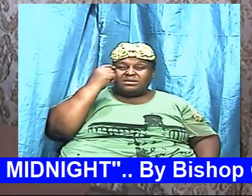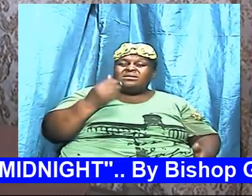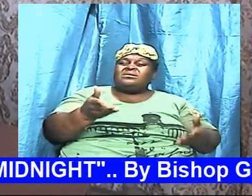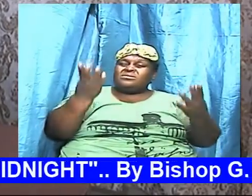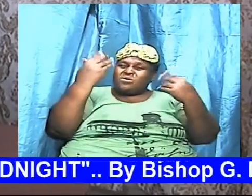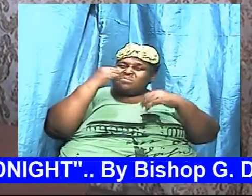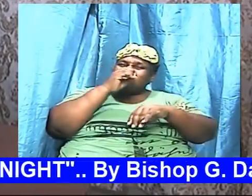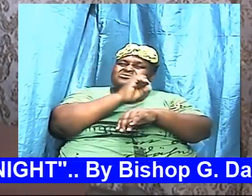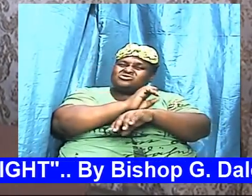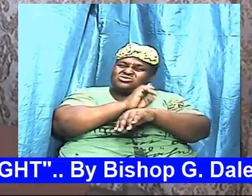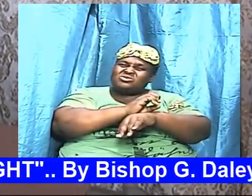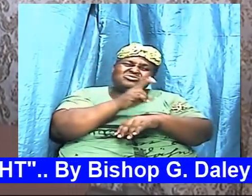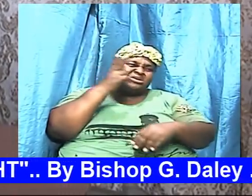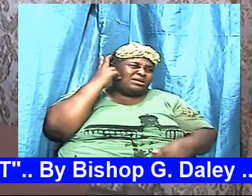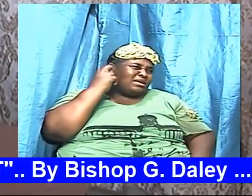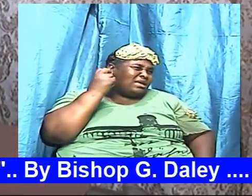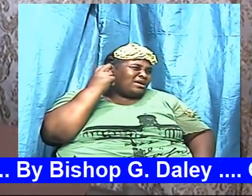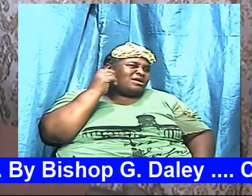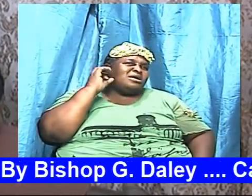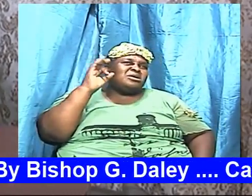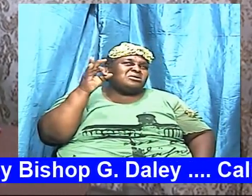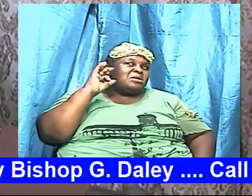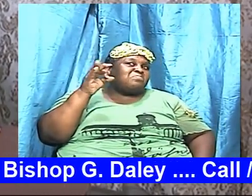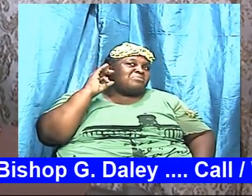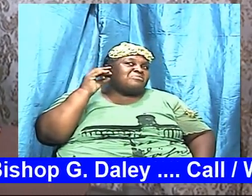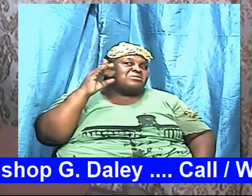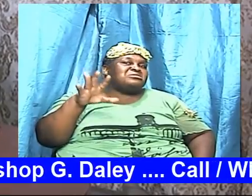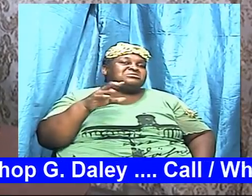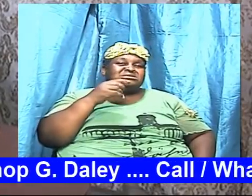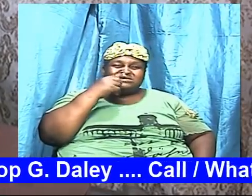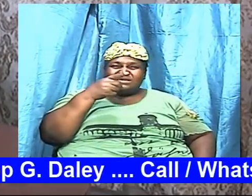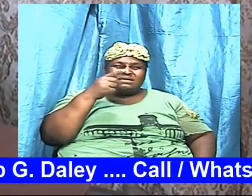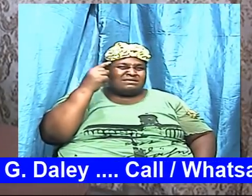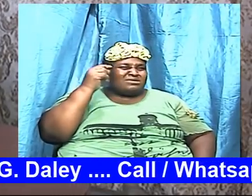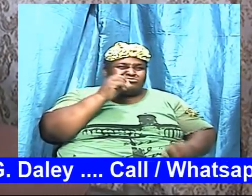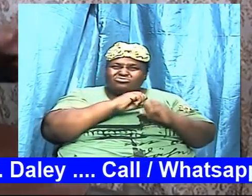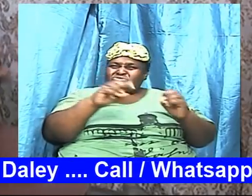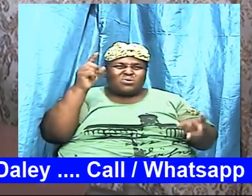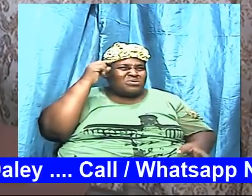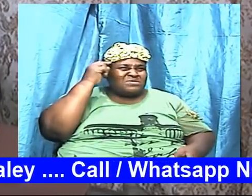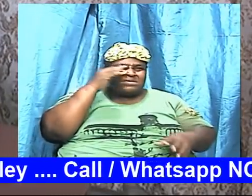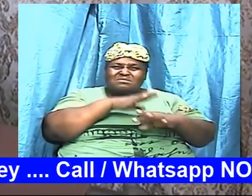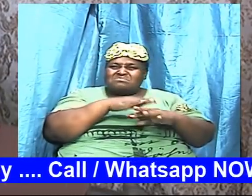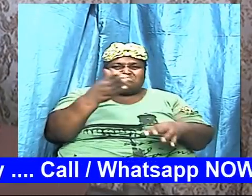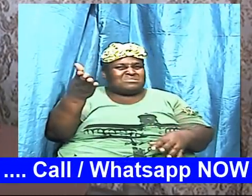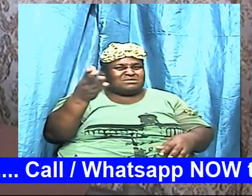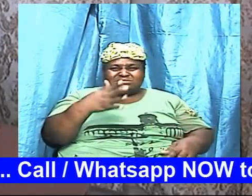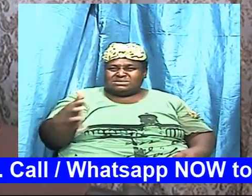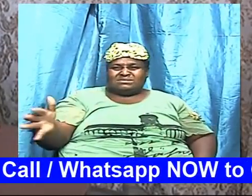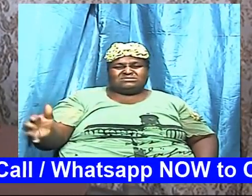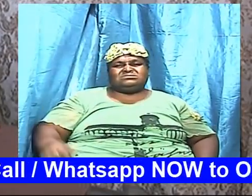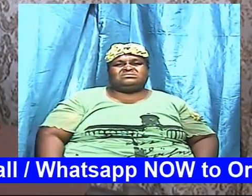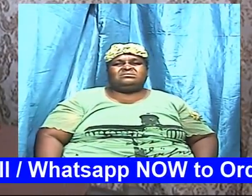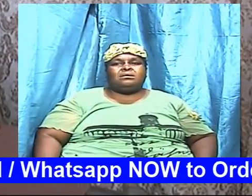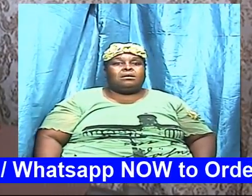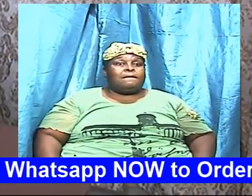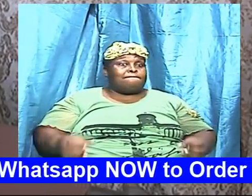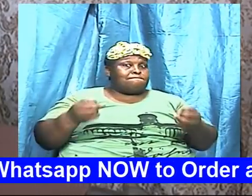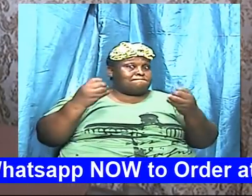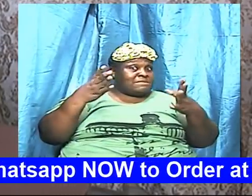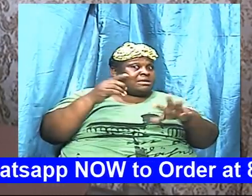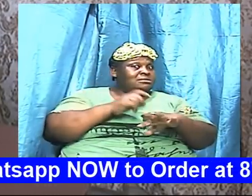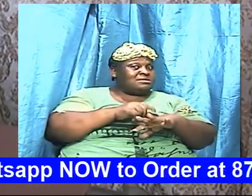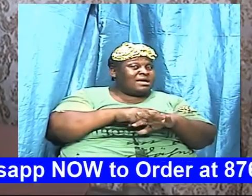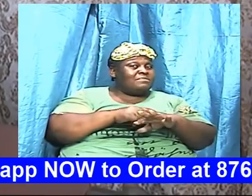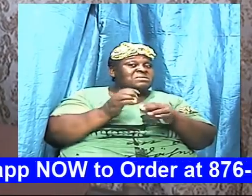and hearing for example the preacher say don't think on those things just don't think it many times it